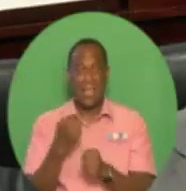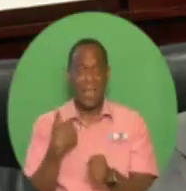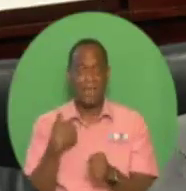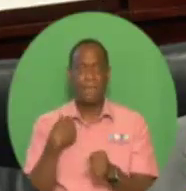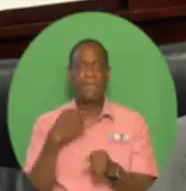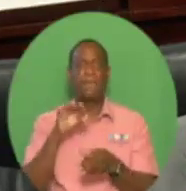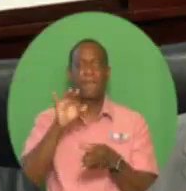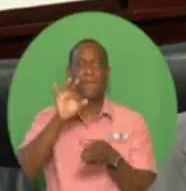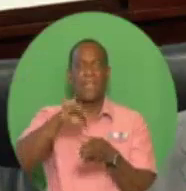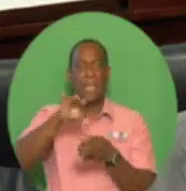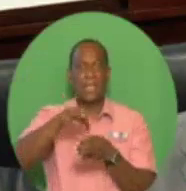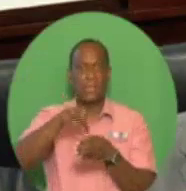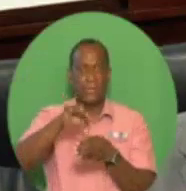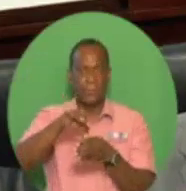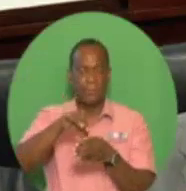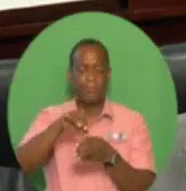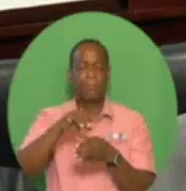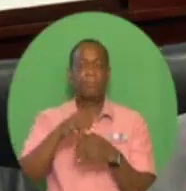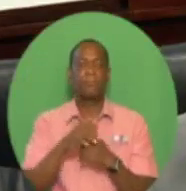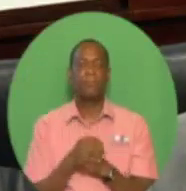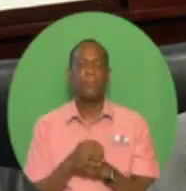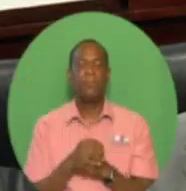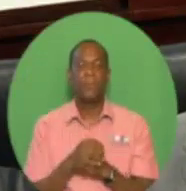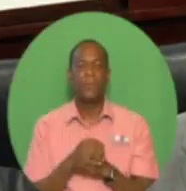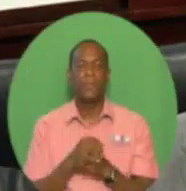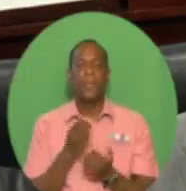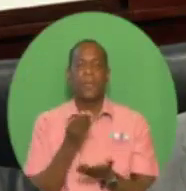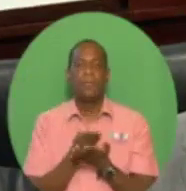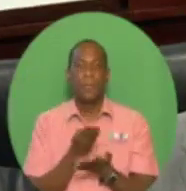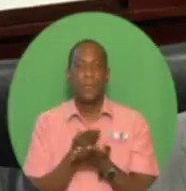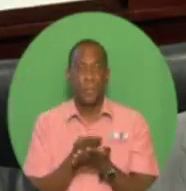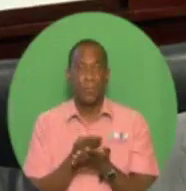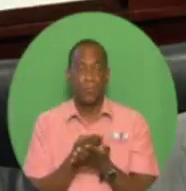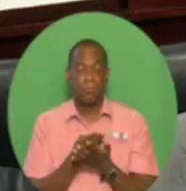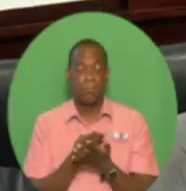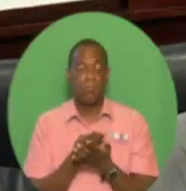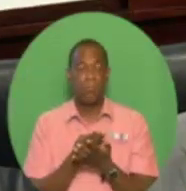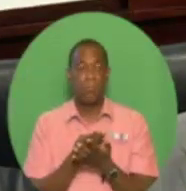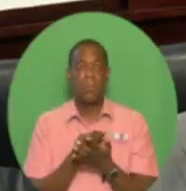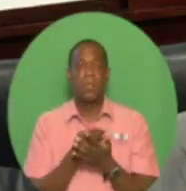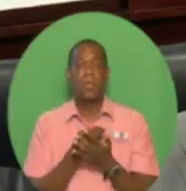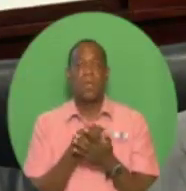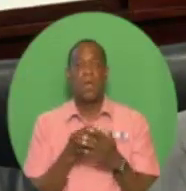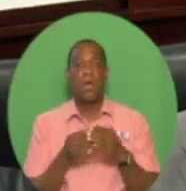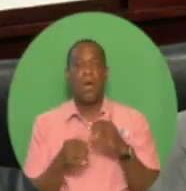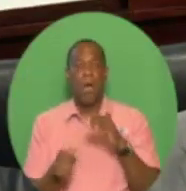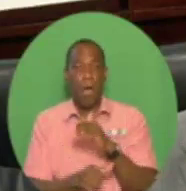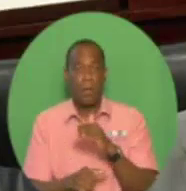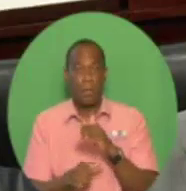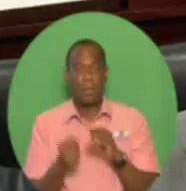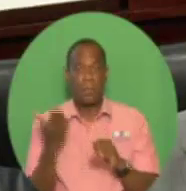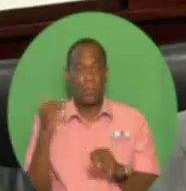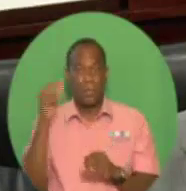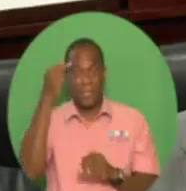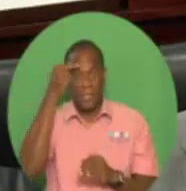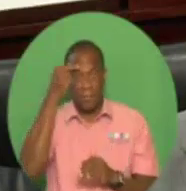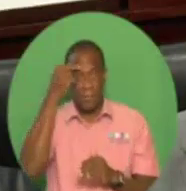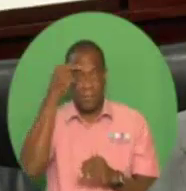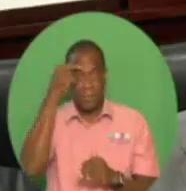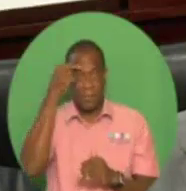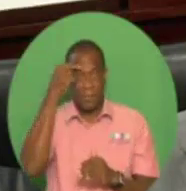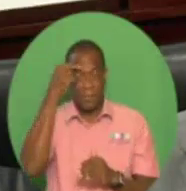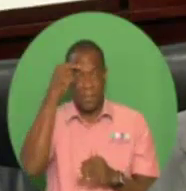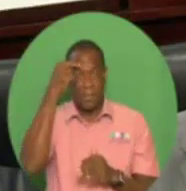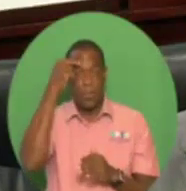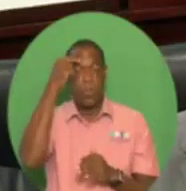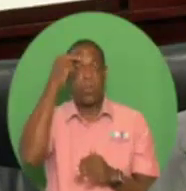under the previous administration reached an unsustainable all-time high of $63 billion, an